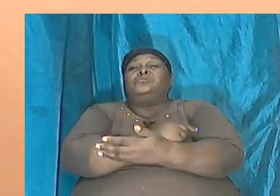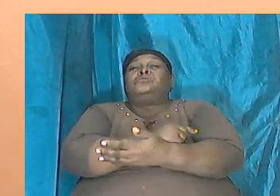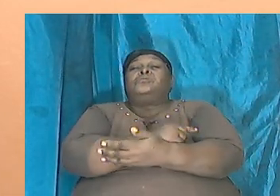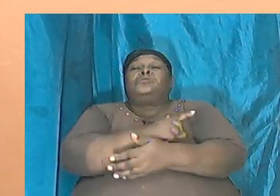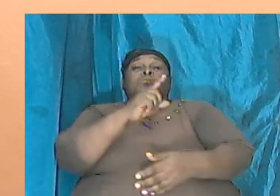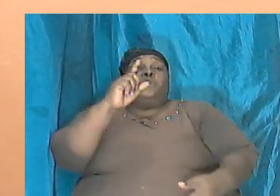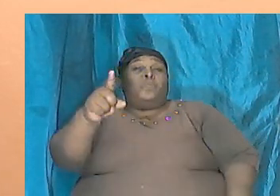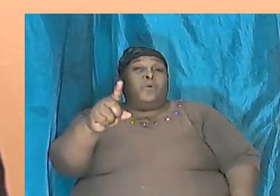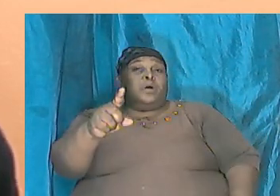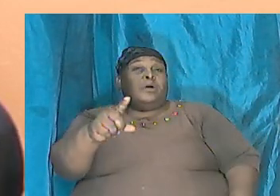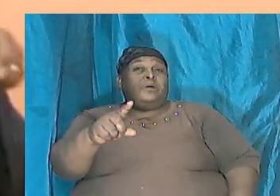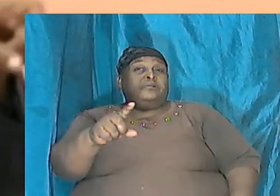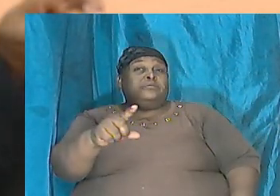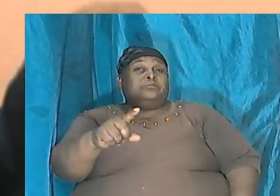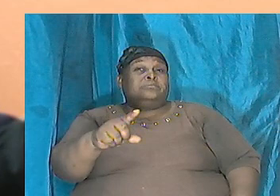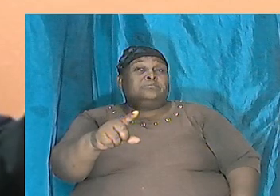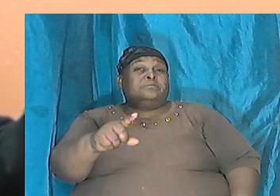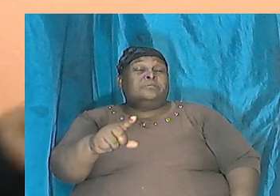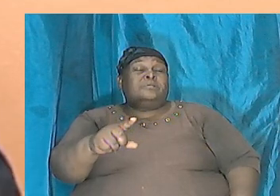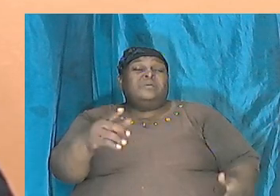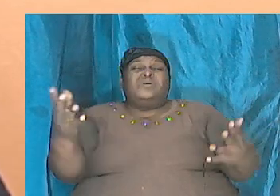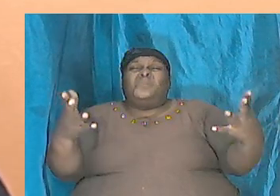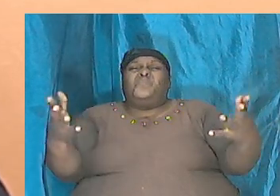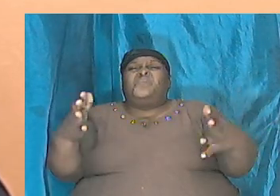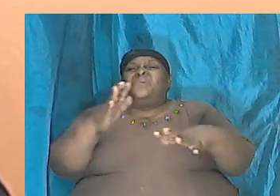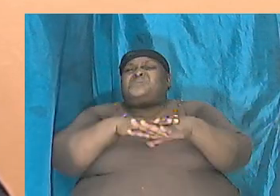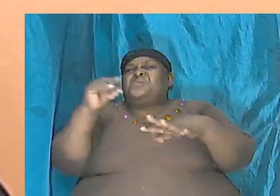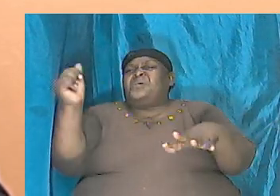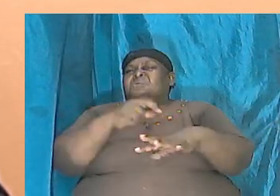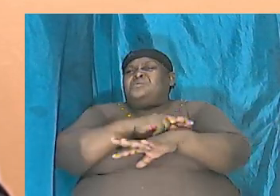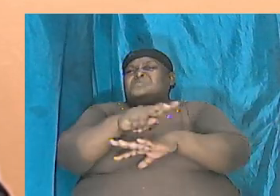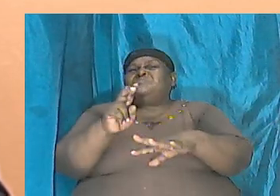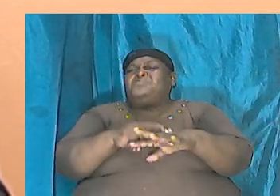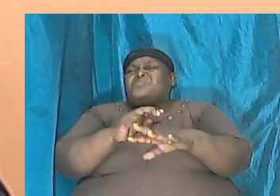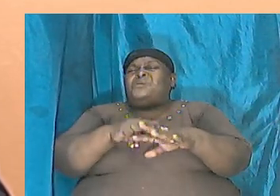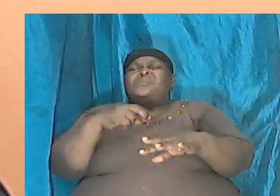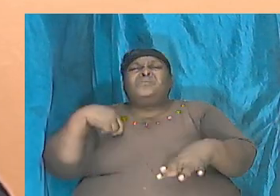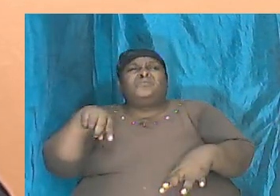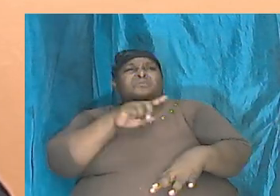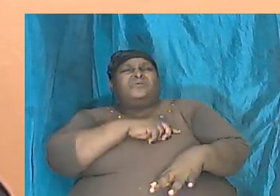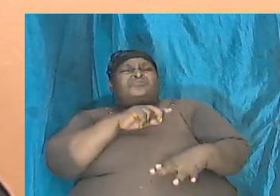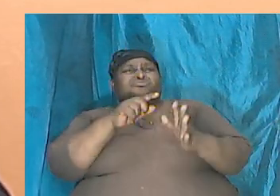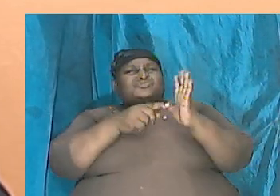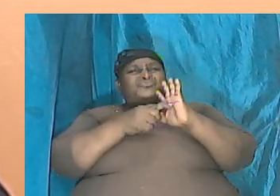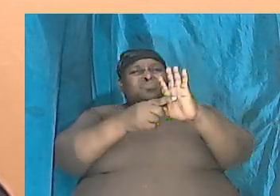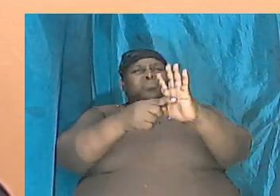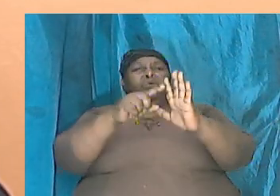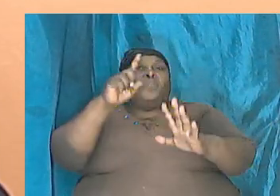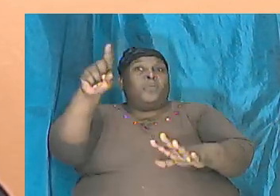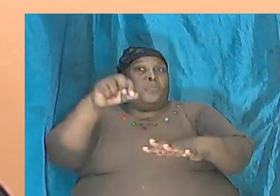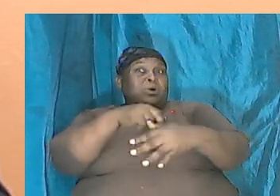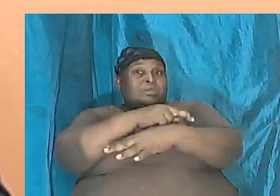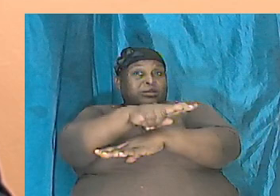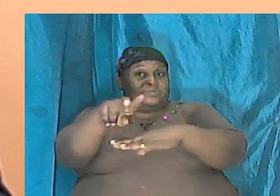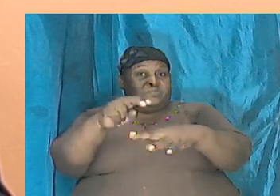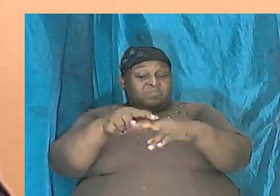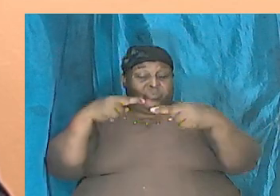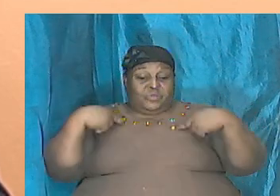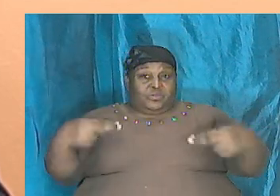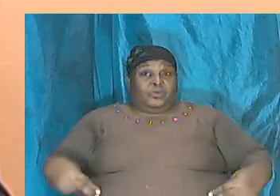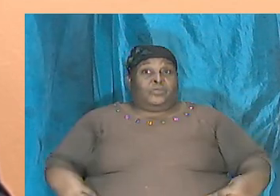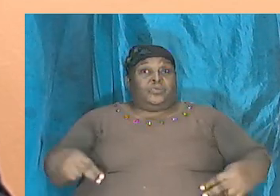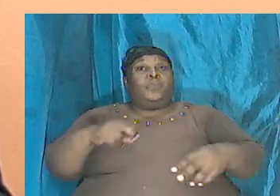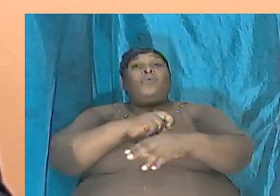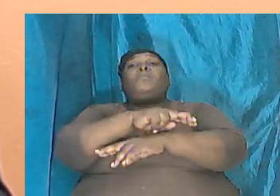one and what we call races, we are going to show us that it is just one race, the human race,